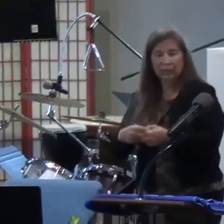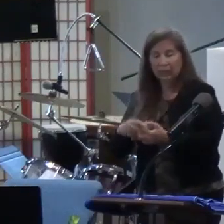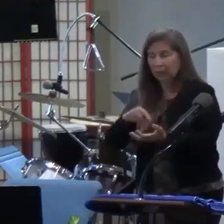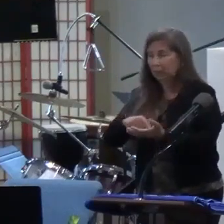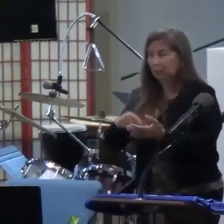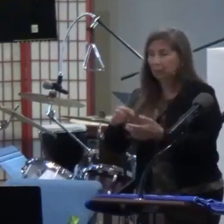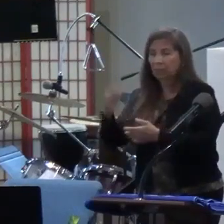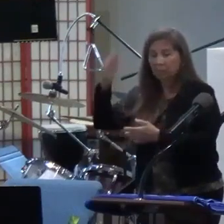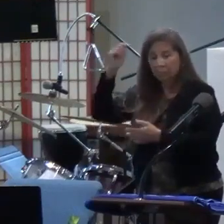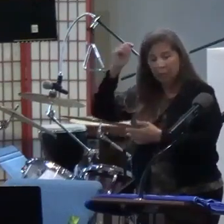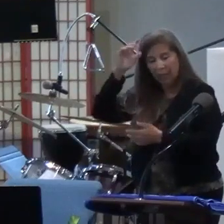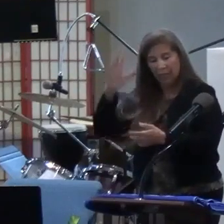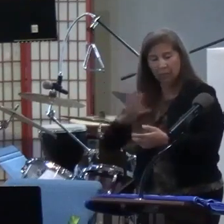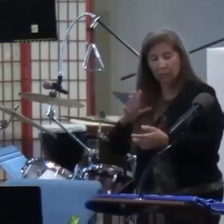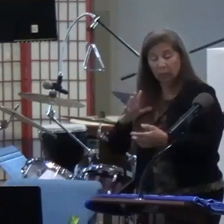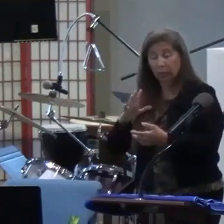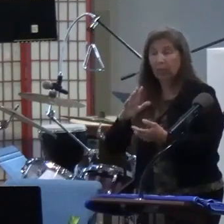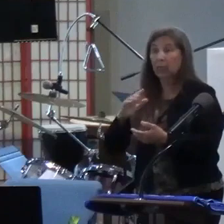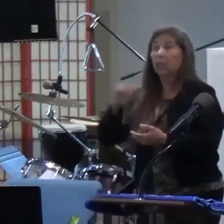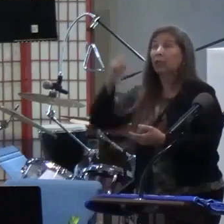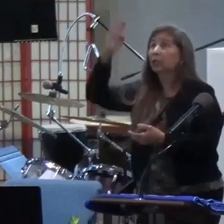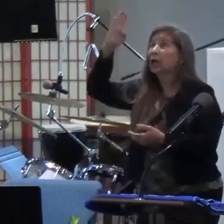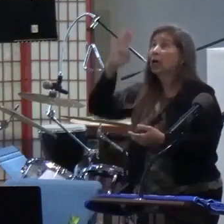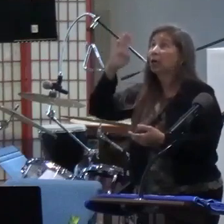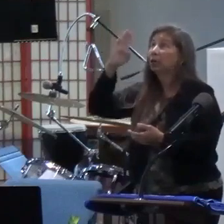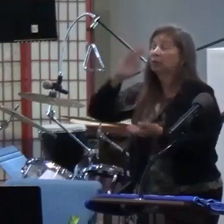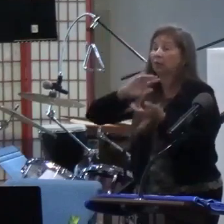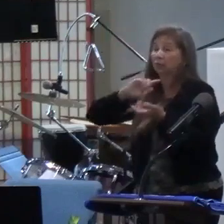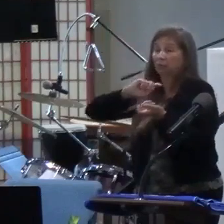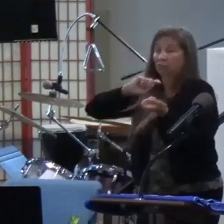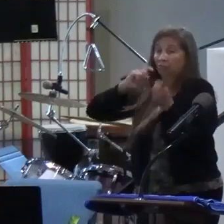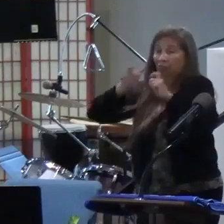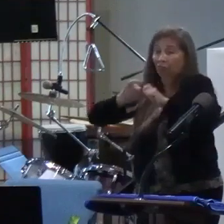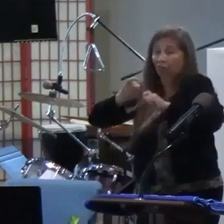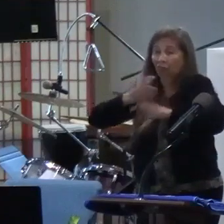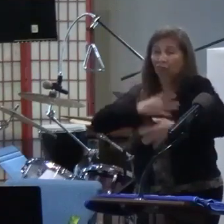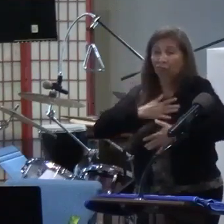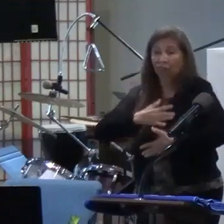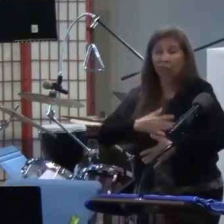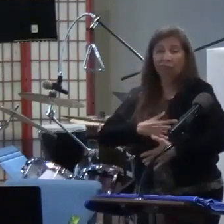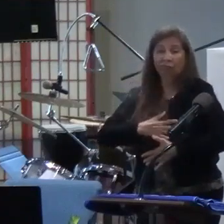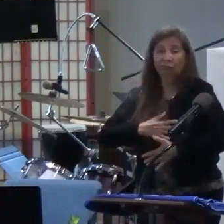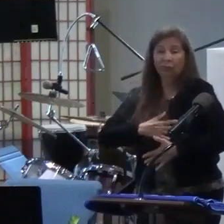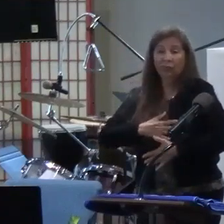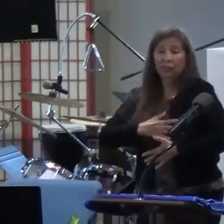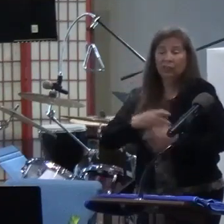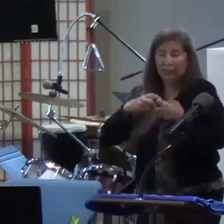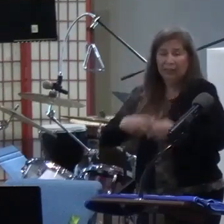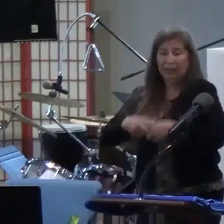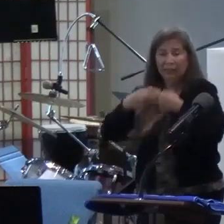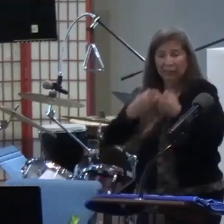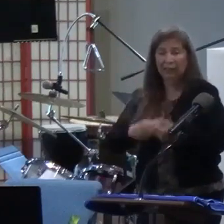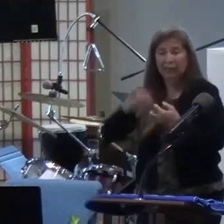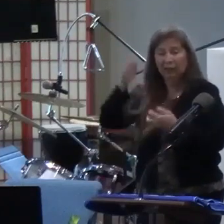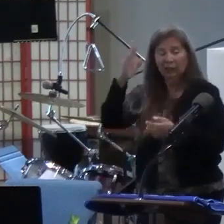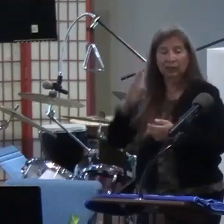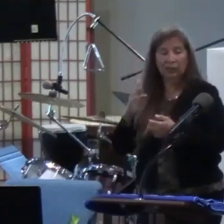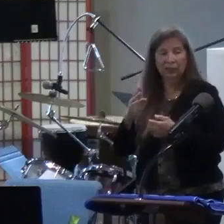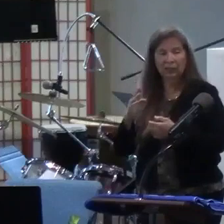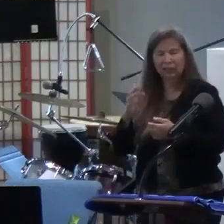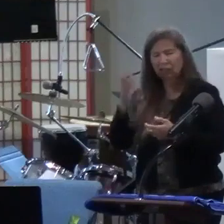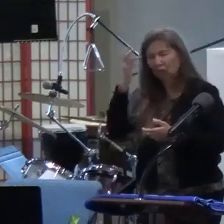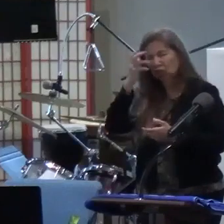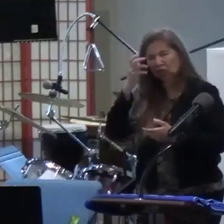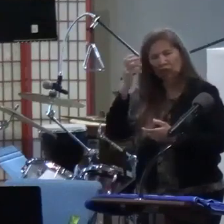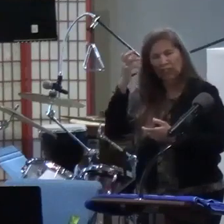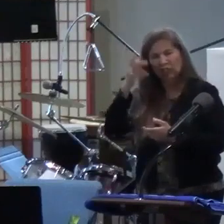incarnate in the very, in that man at that moment. And so he's actually wrestling with God. And we read, now this is a really strange